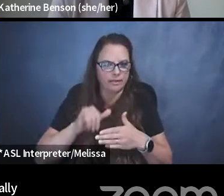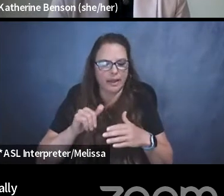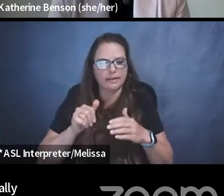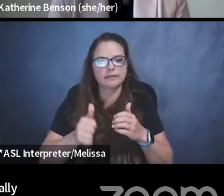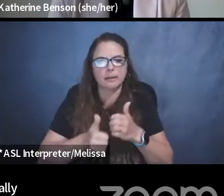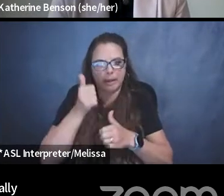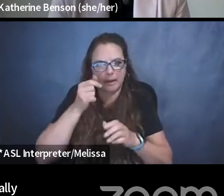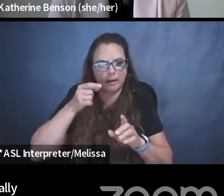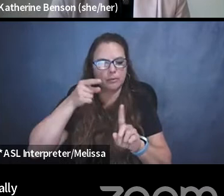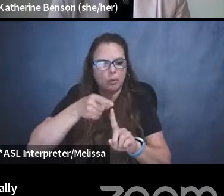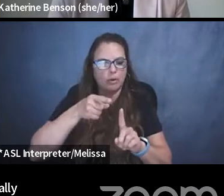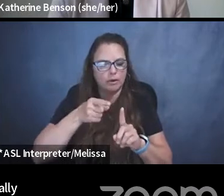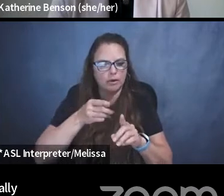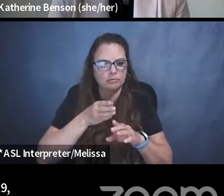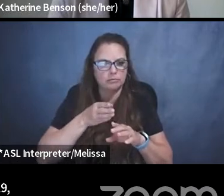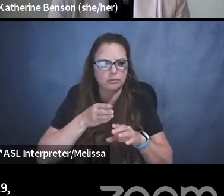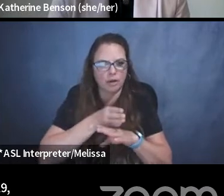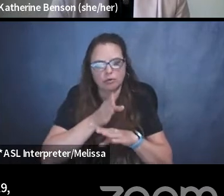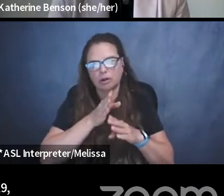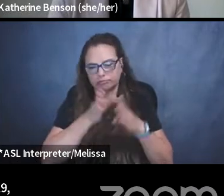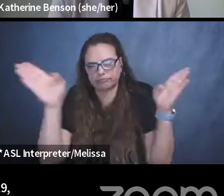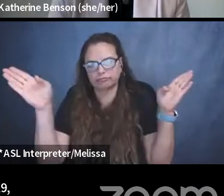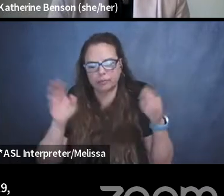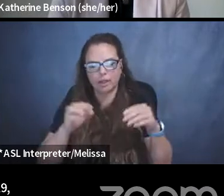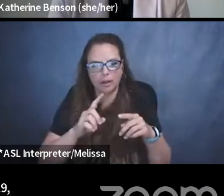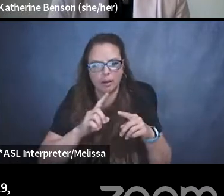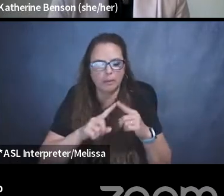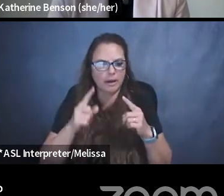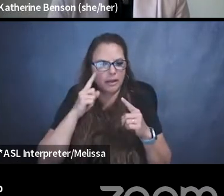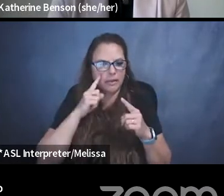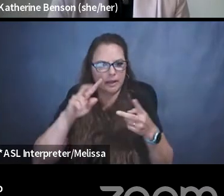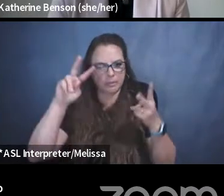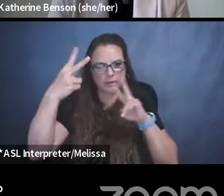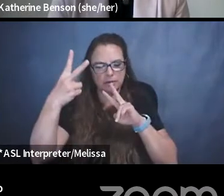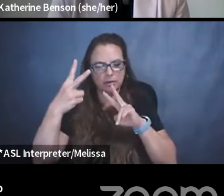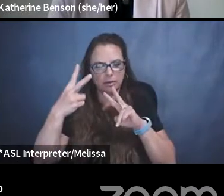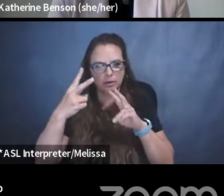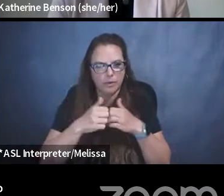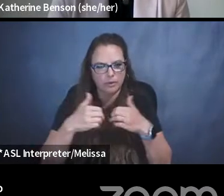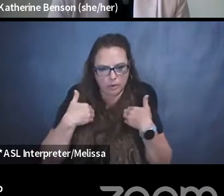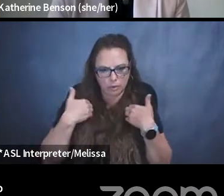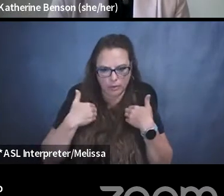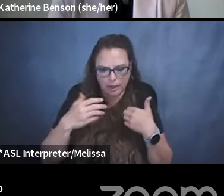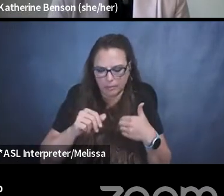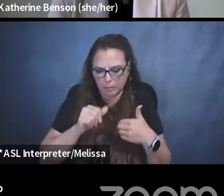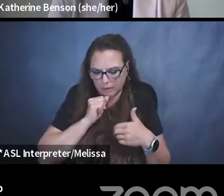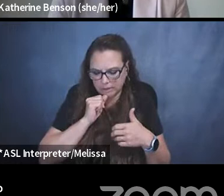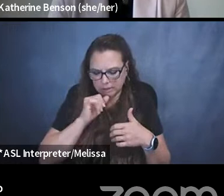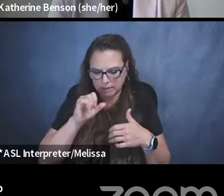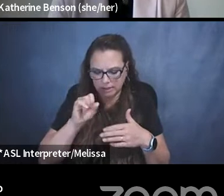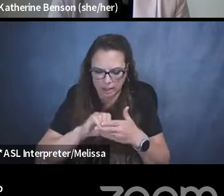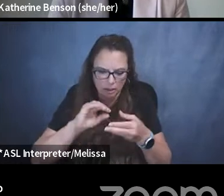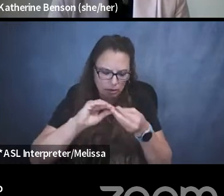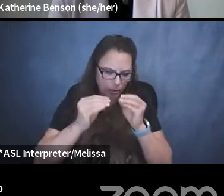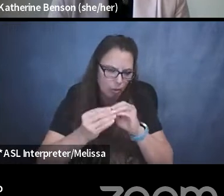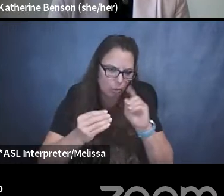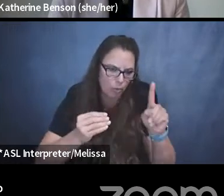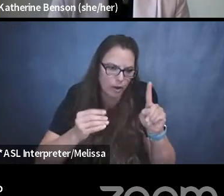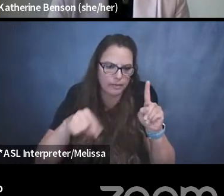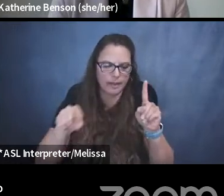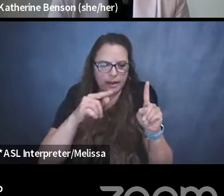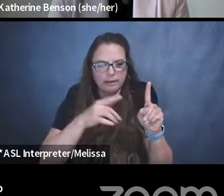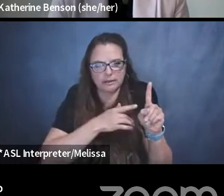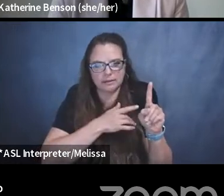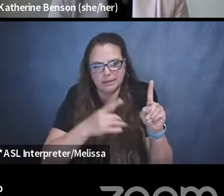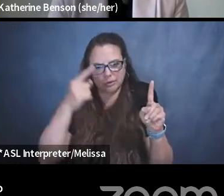contexts. I think a misconception with youth and privacy is that, number one, they tend to think of it